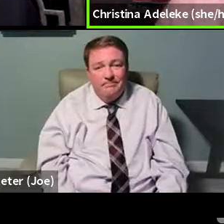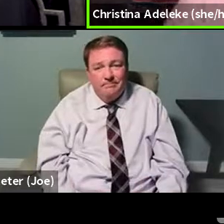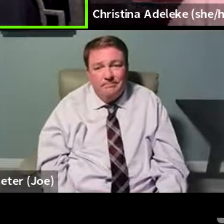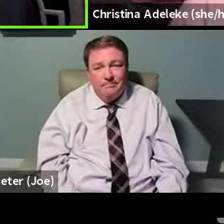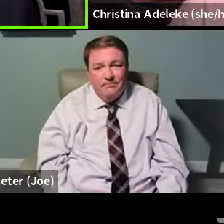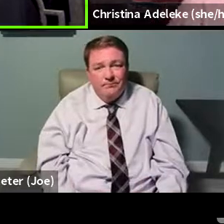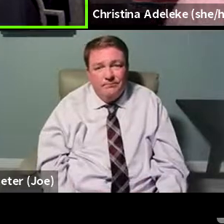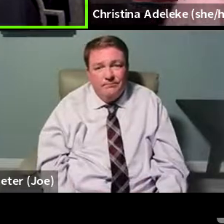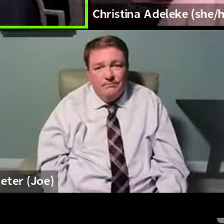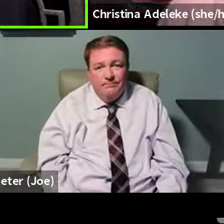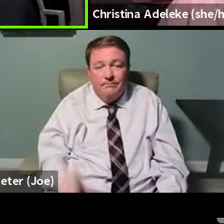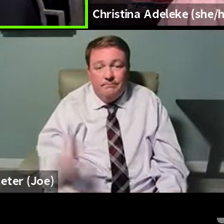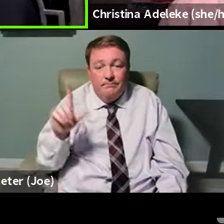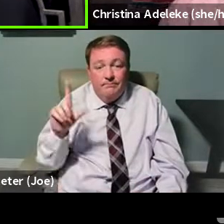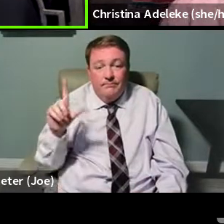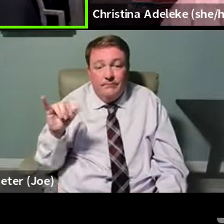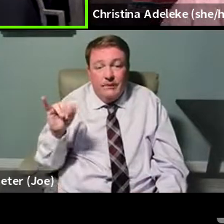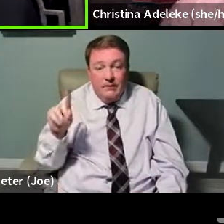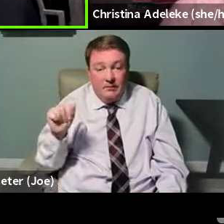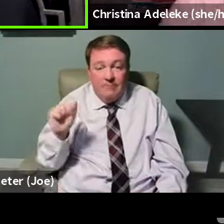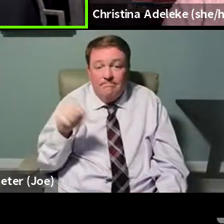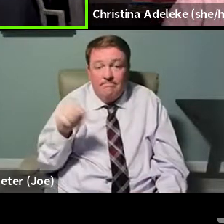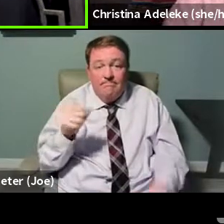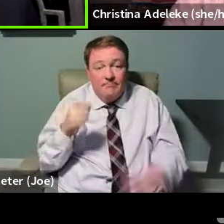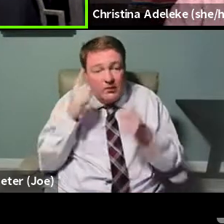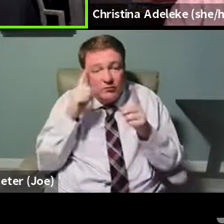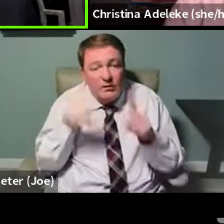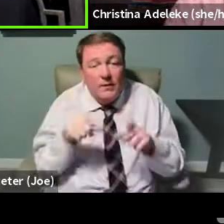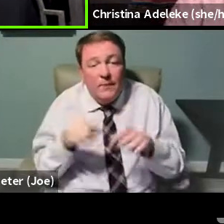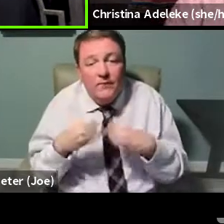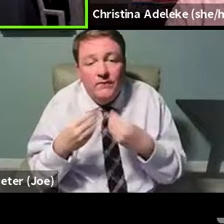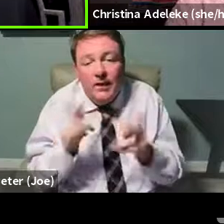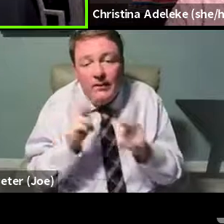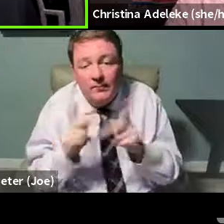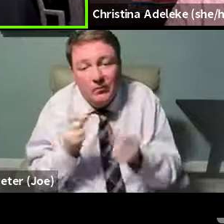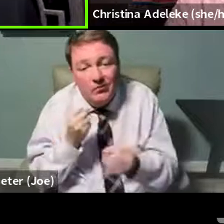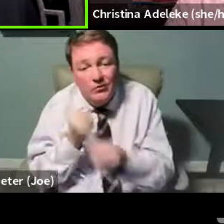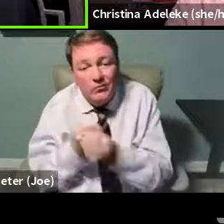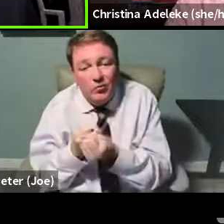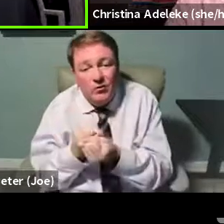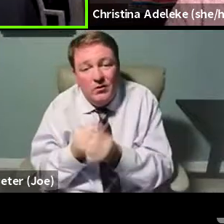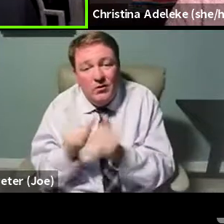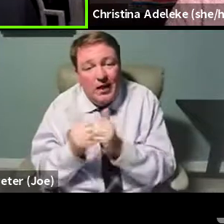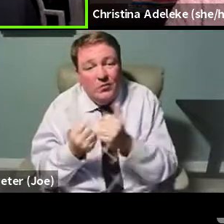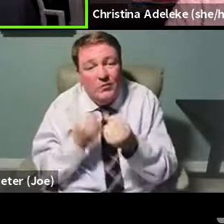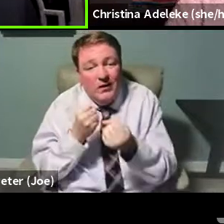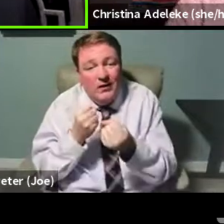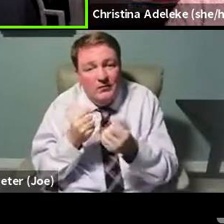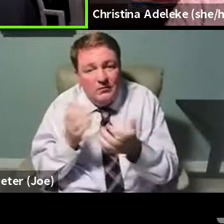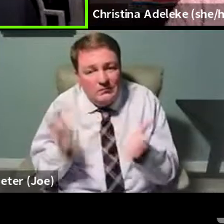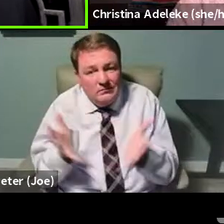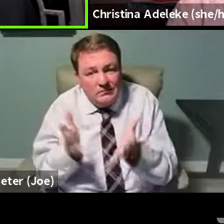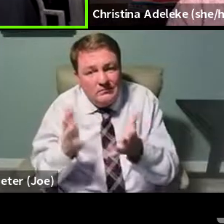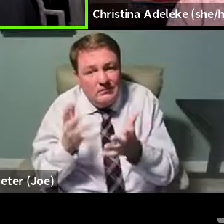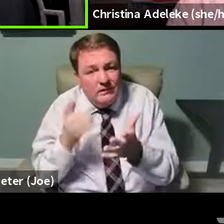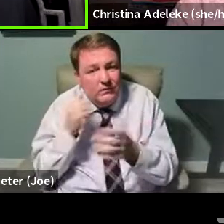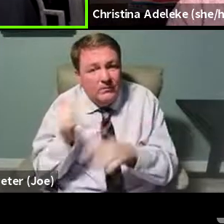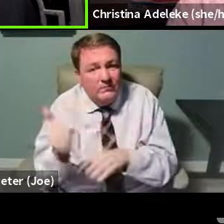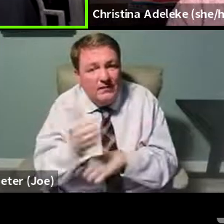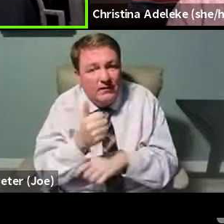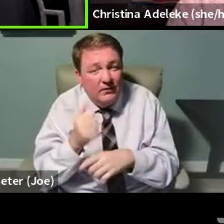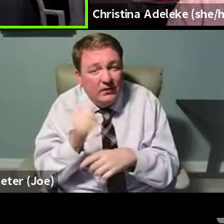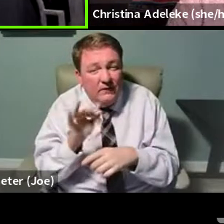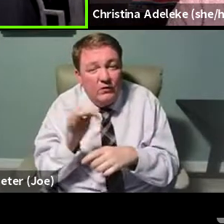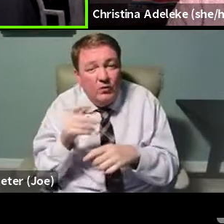Yeah, same here. I mean, I think, you know, providing people with support on how to advocate for themselves, when you walk into that